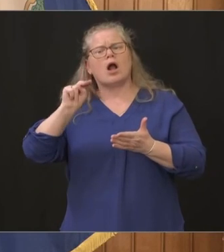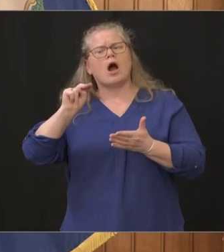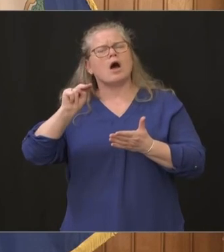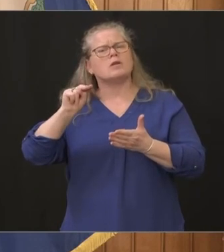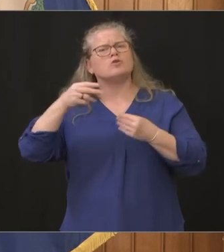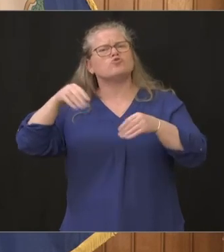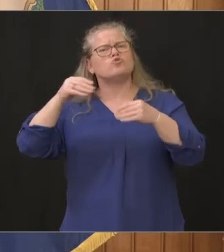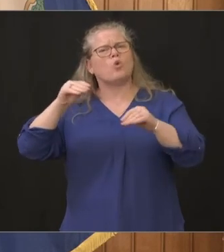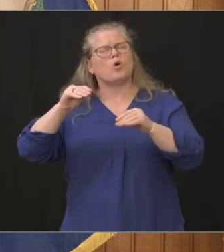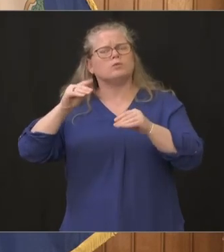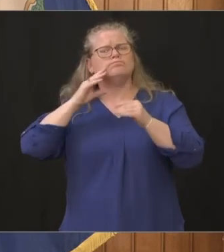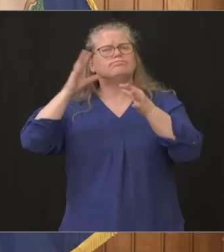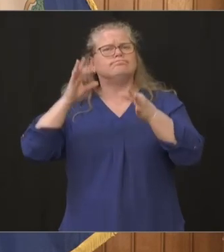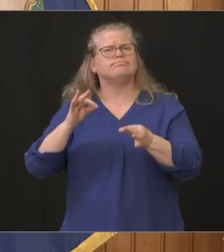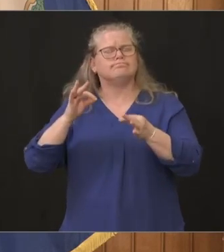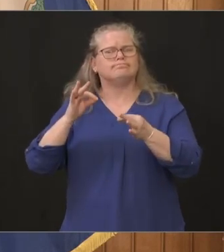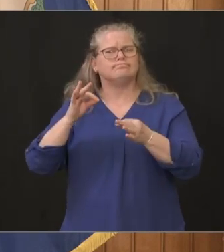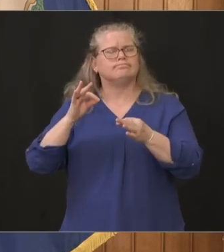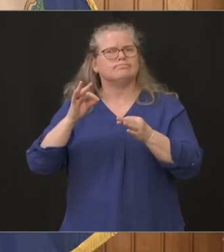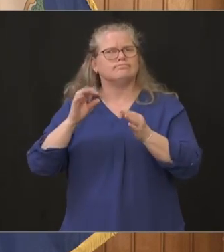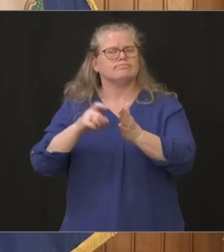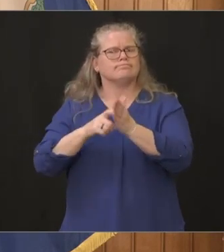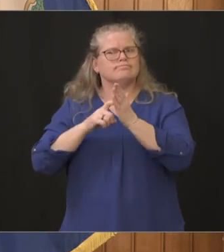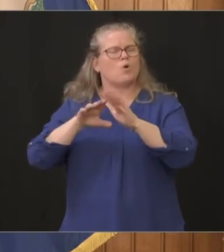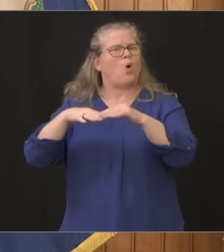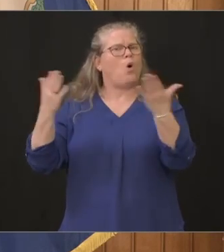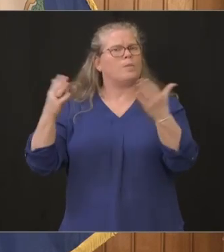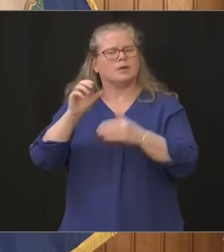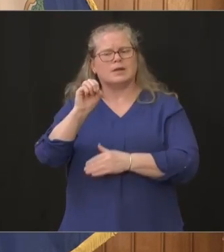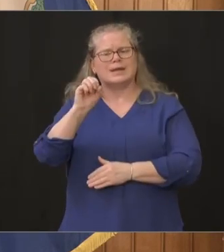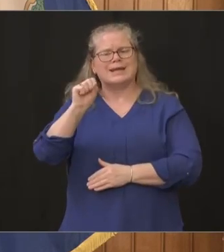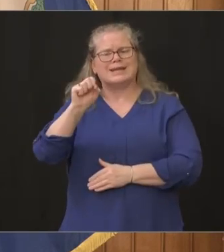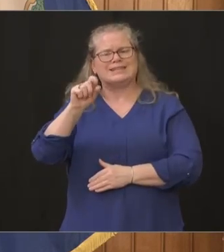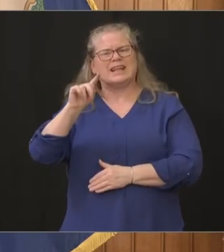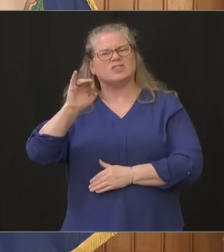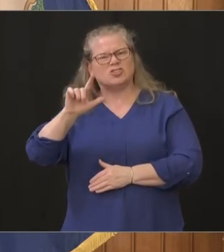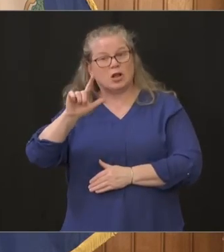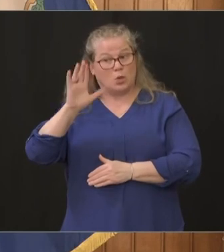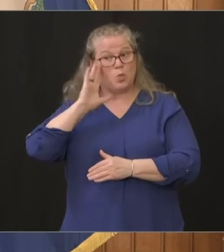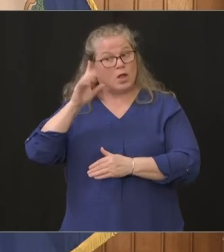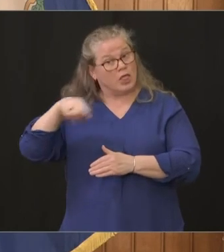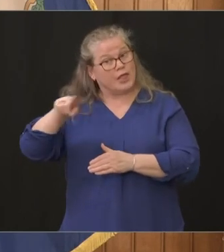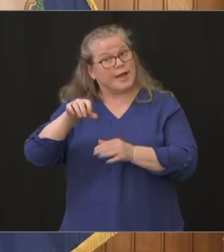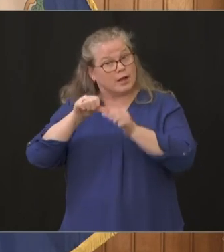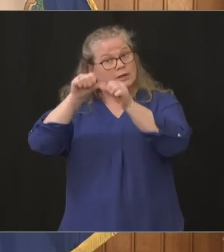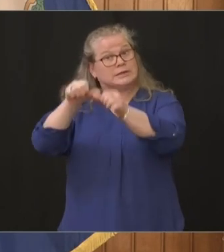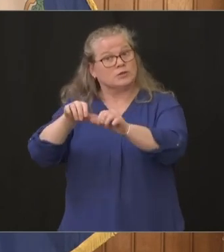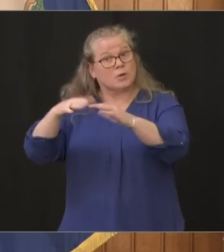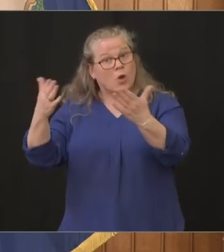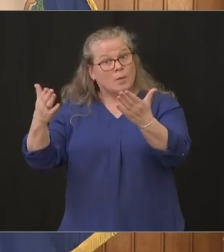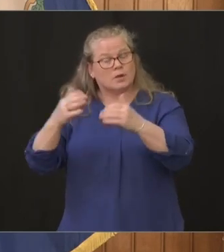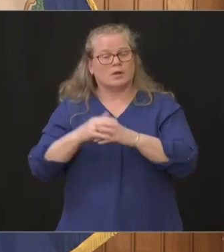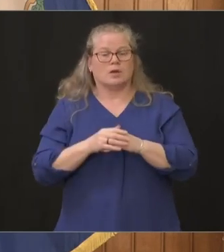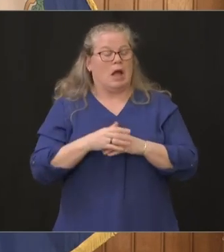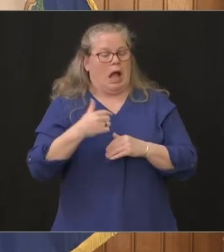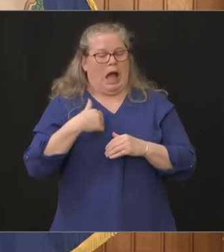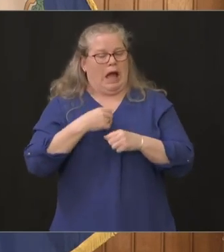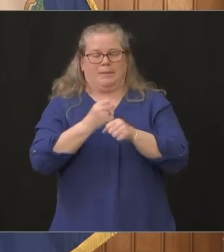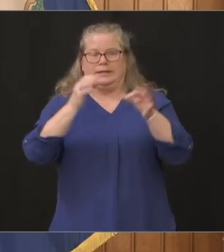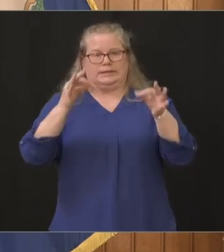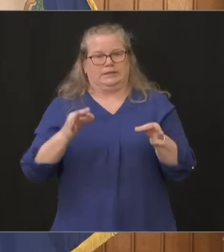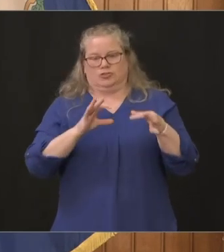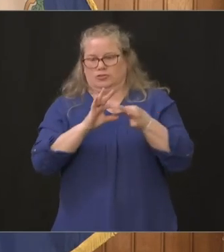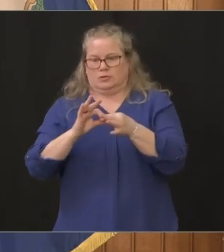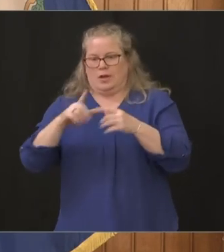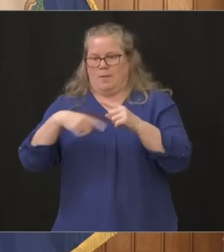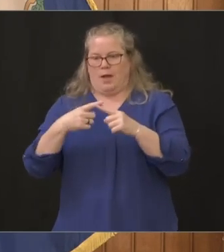and will they continue to stay open in this period i made that decision i make all the decisions regarding public health and i want to do everything